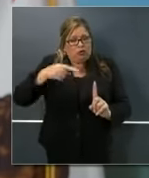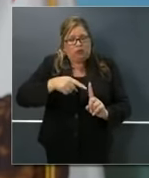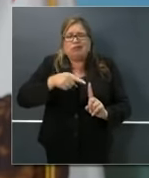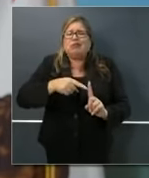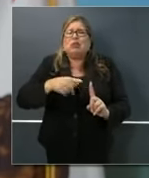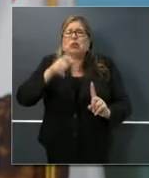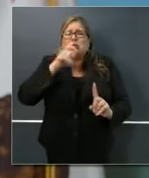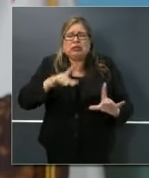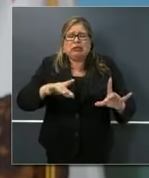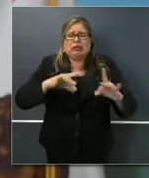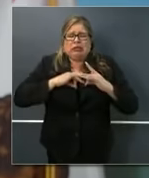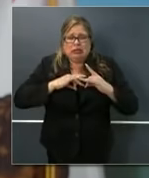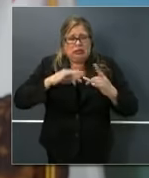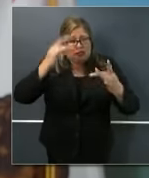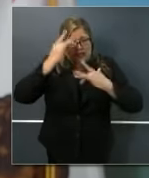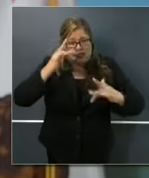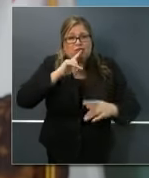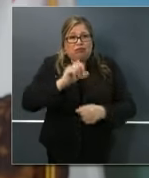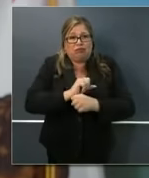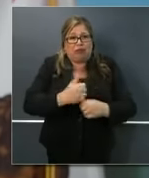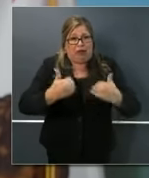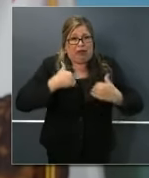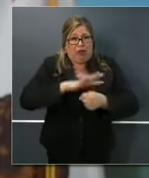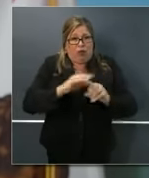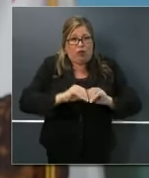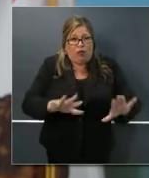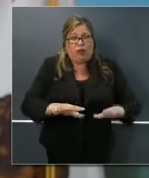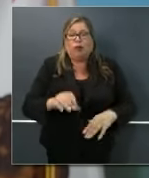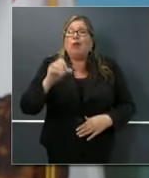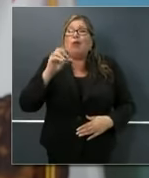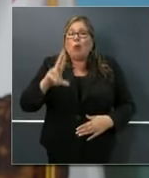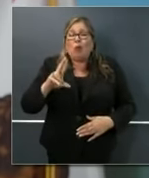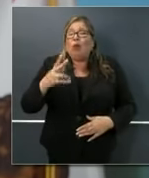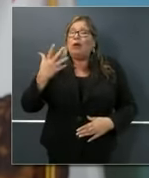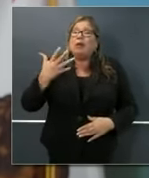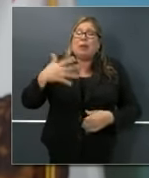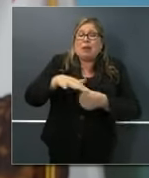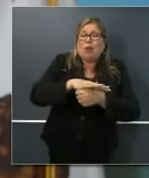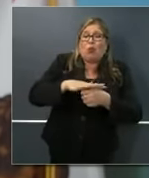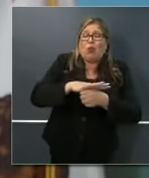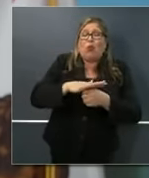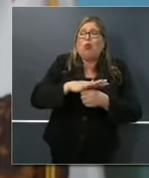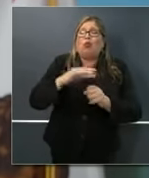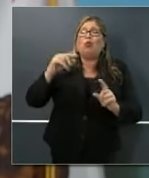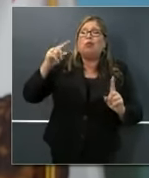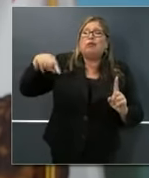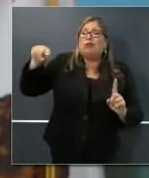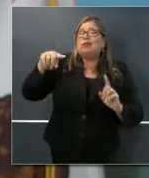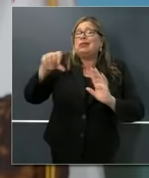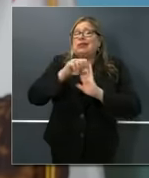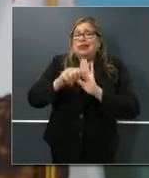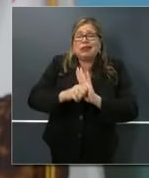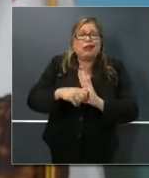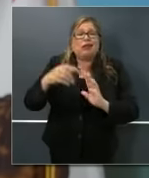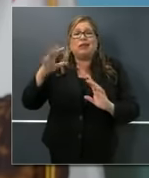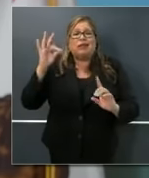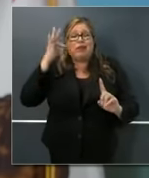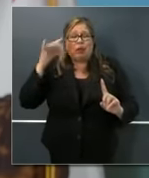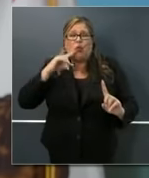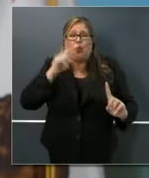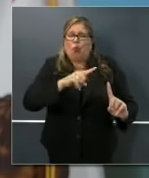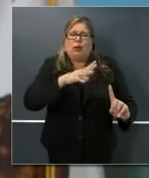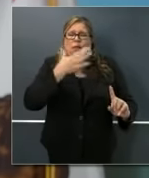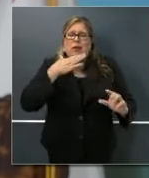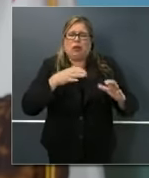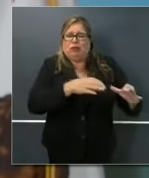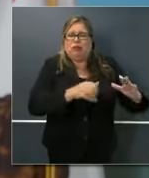exposed to isolation or quarantine orders by local health officials, federal and or state health officials. I hope